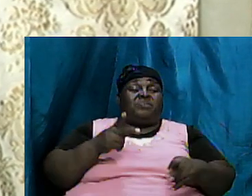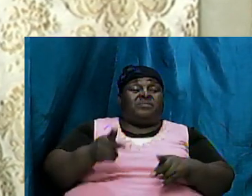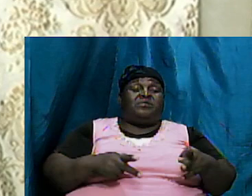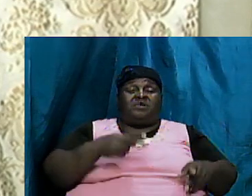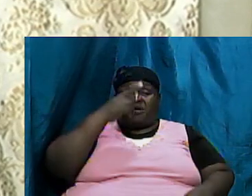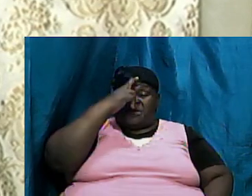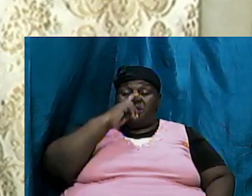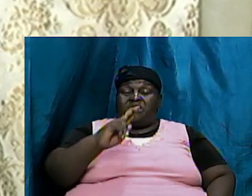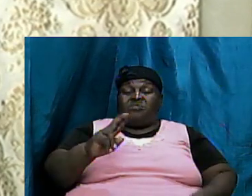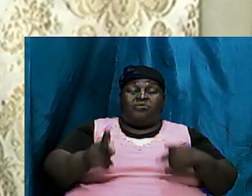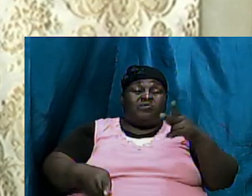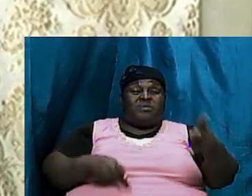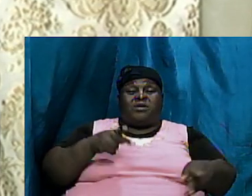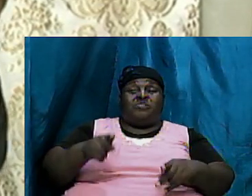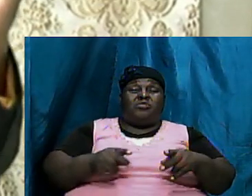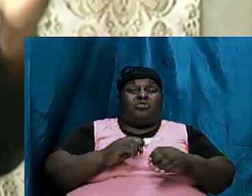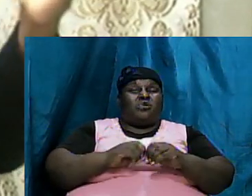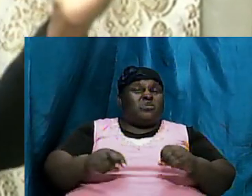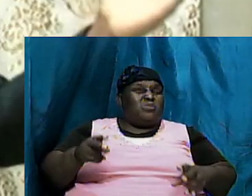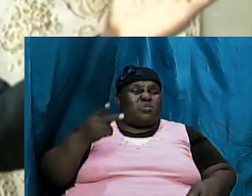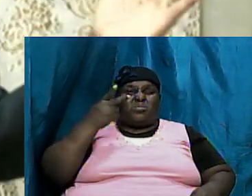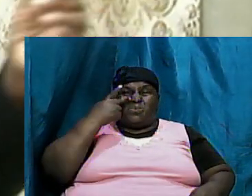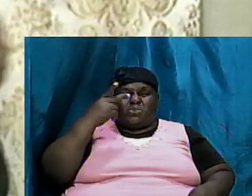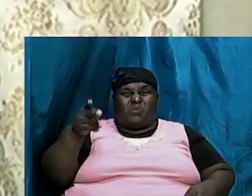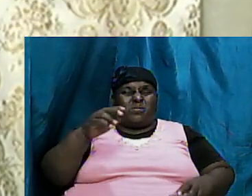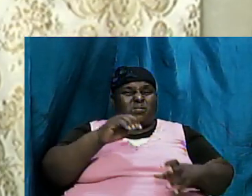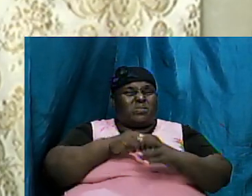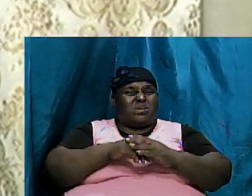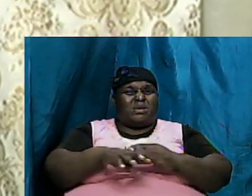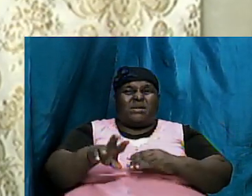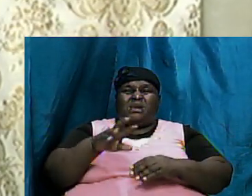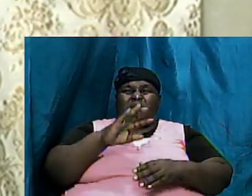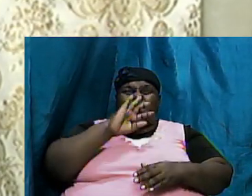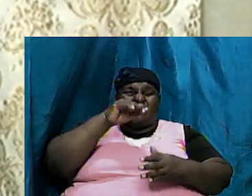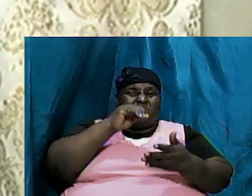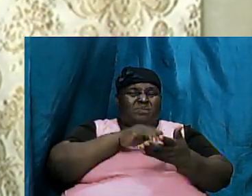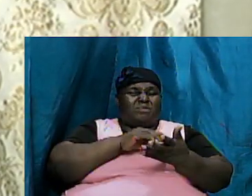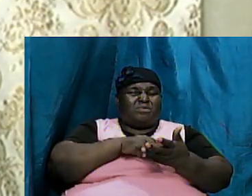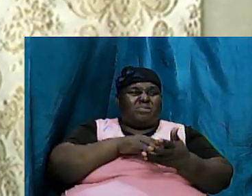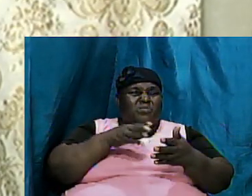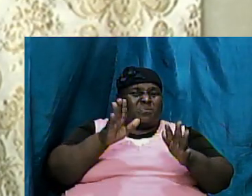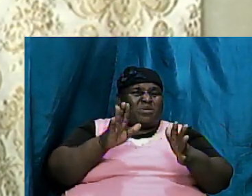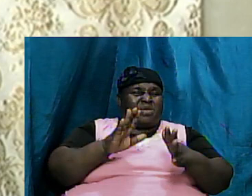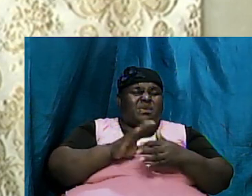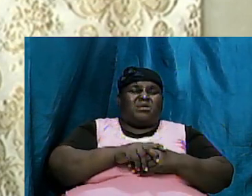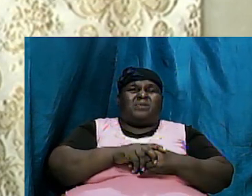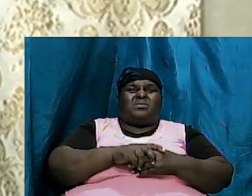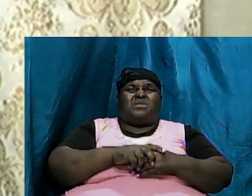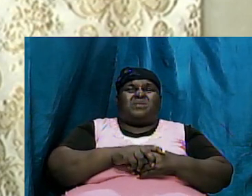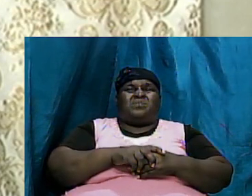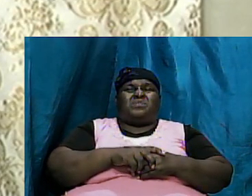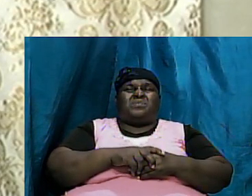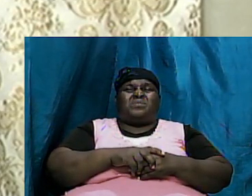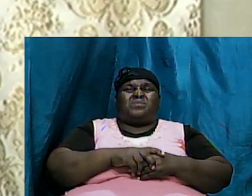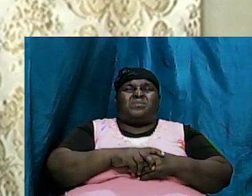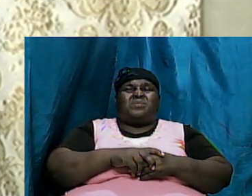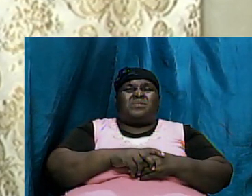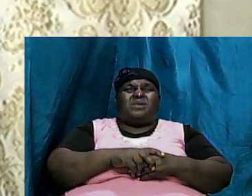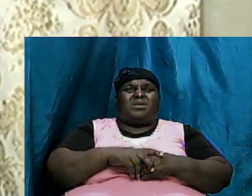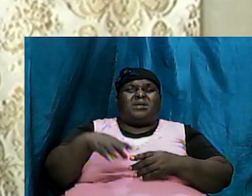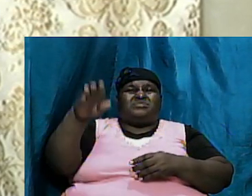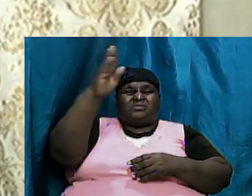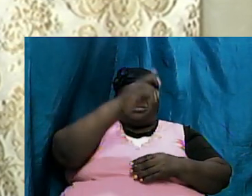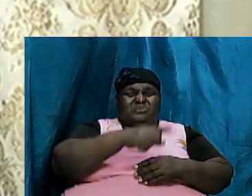Hebrew people don't look at things in a linear way they look at it in a cyclical way a kind of cylindrical way a circle